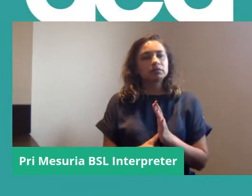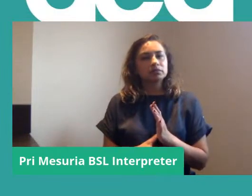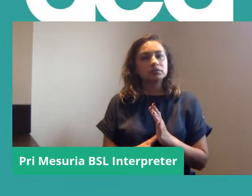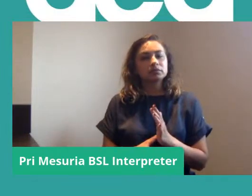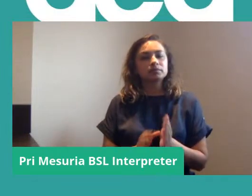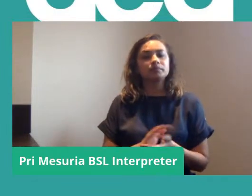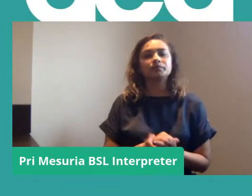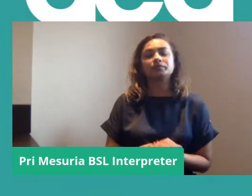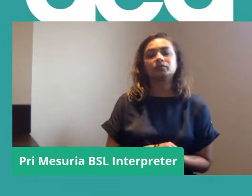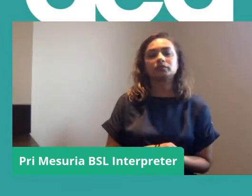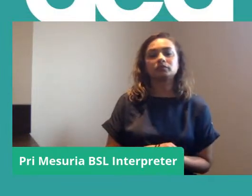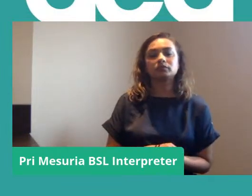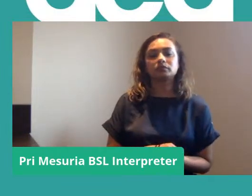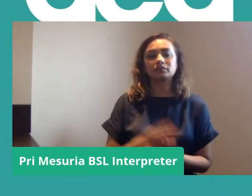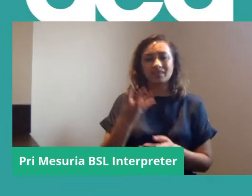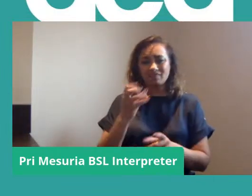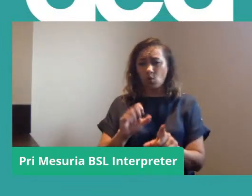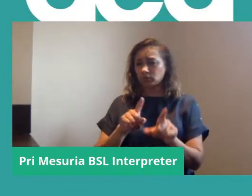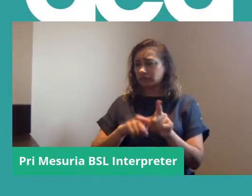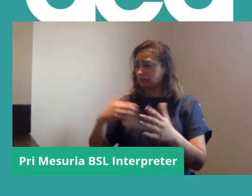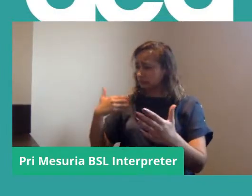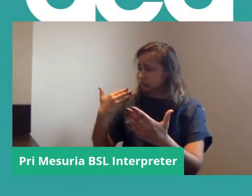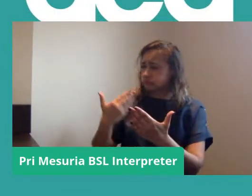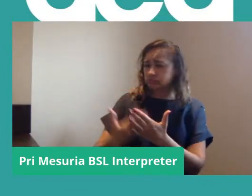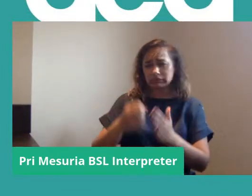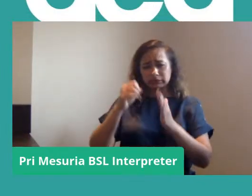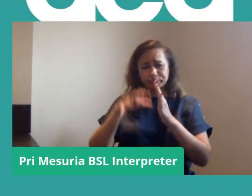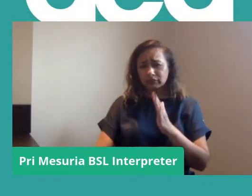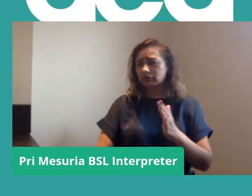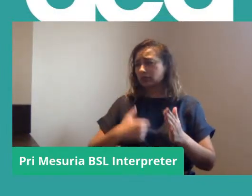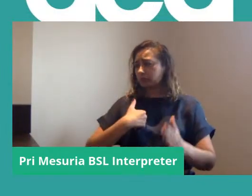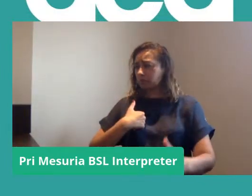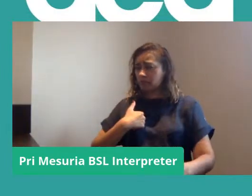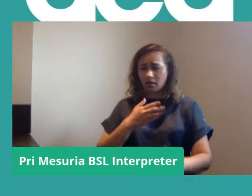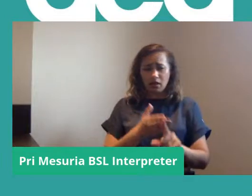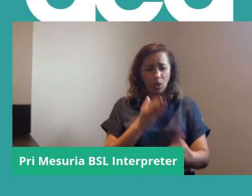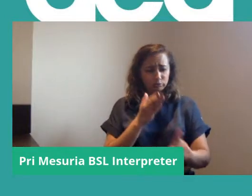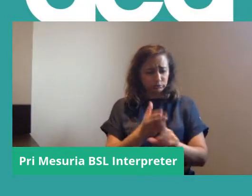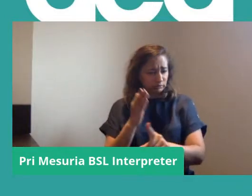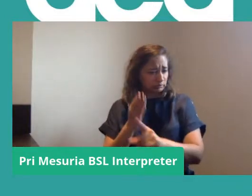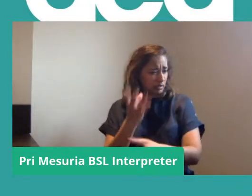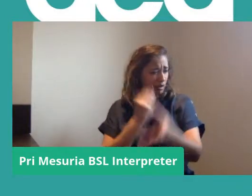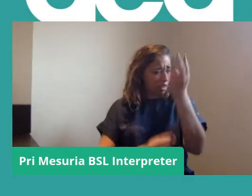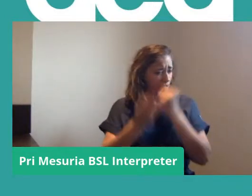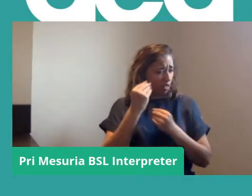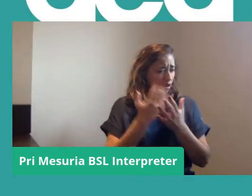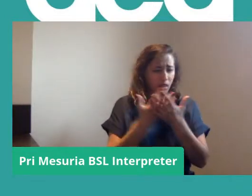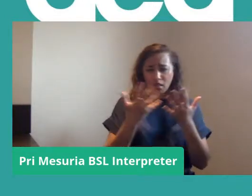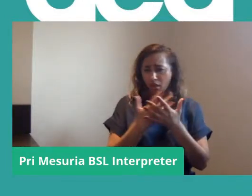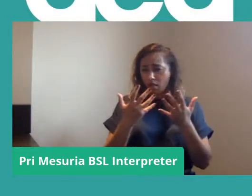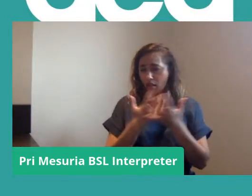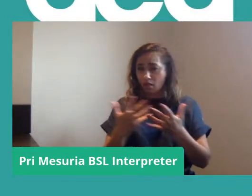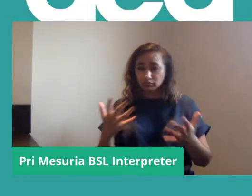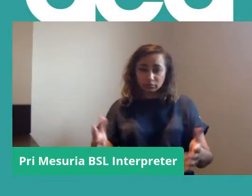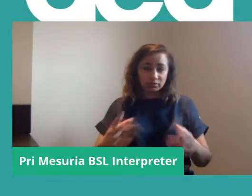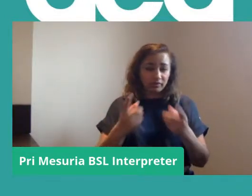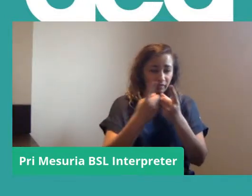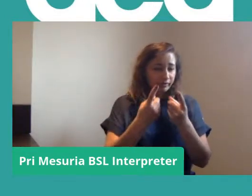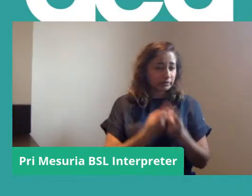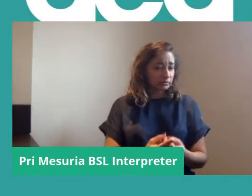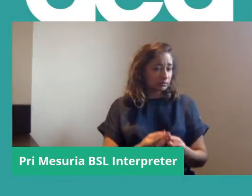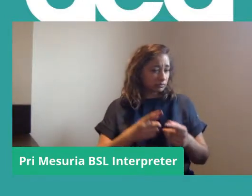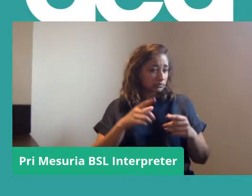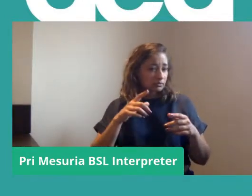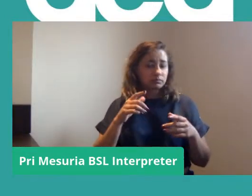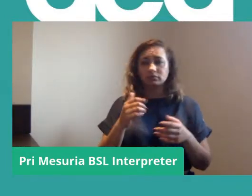Over the time that I've been an activist, obviously, I've picked up quite a lot of trade union tricks and tricks of the trade